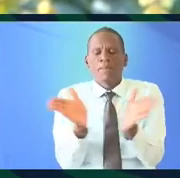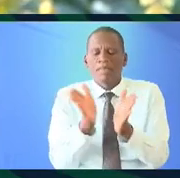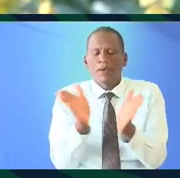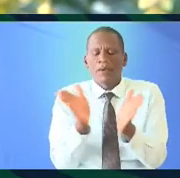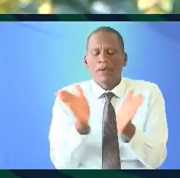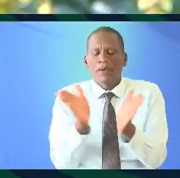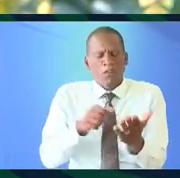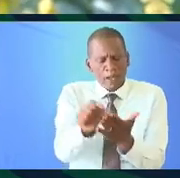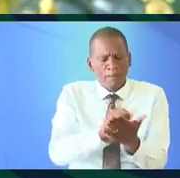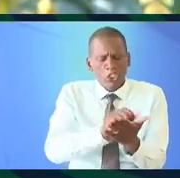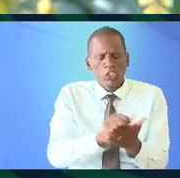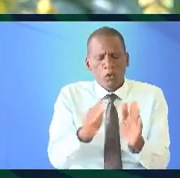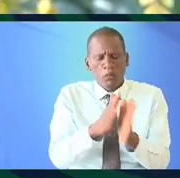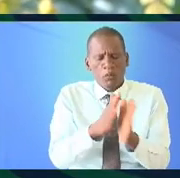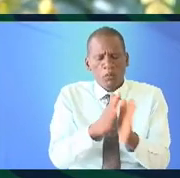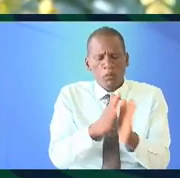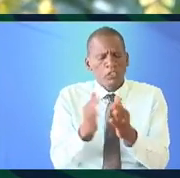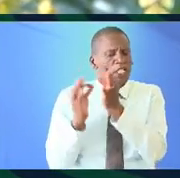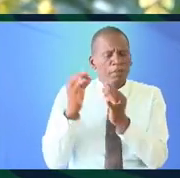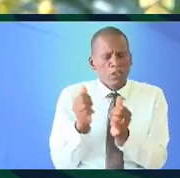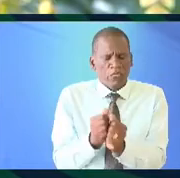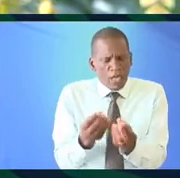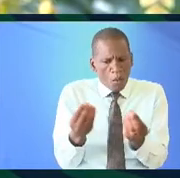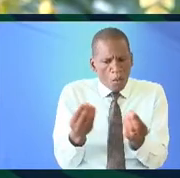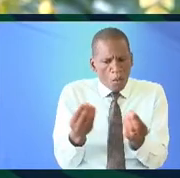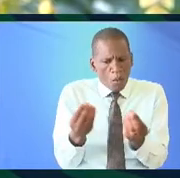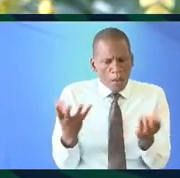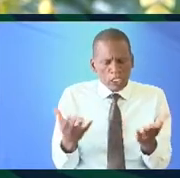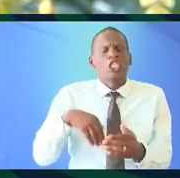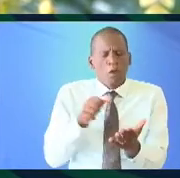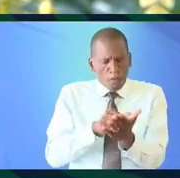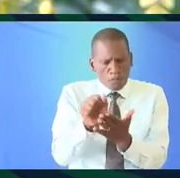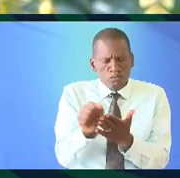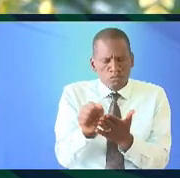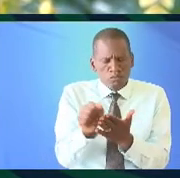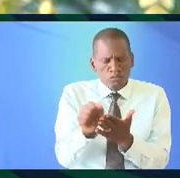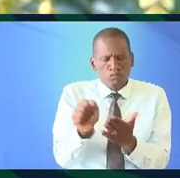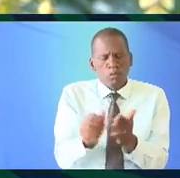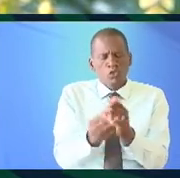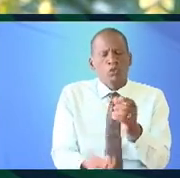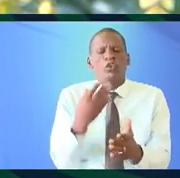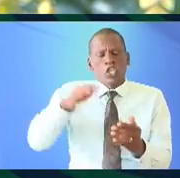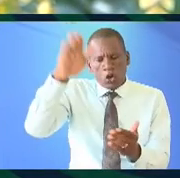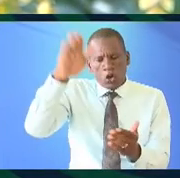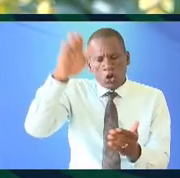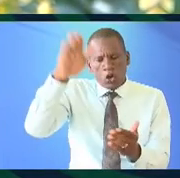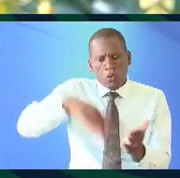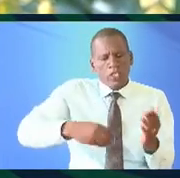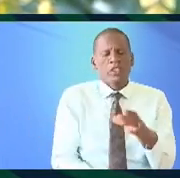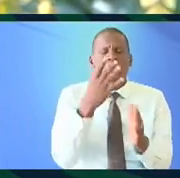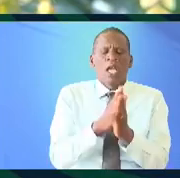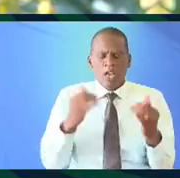publishing books depends on volumes the more the volumes the lower the production cost